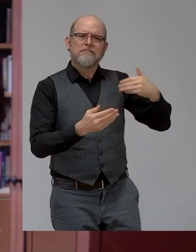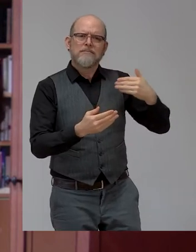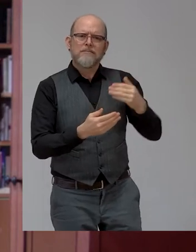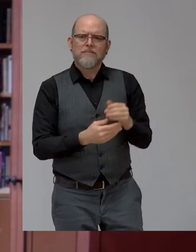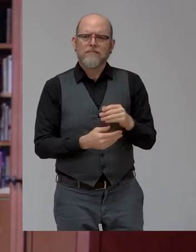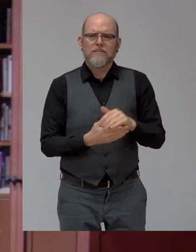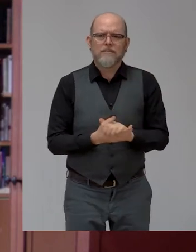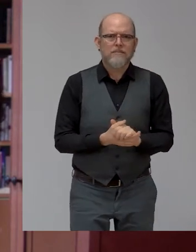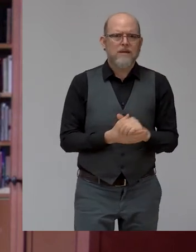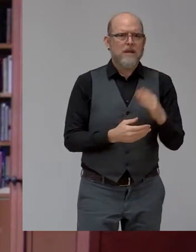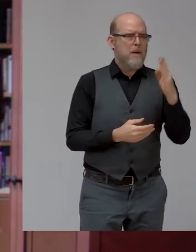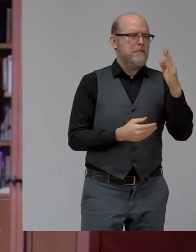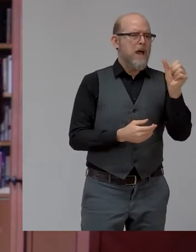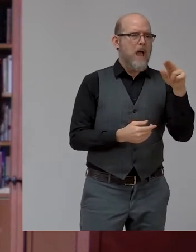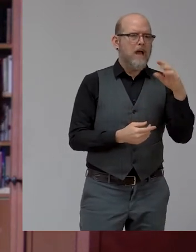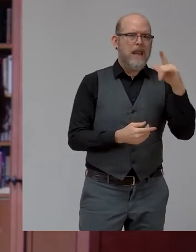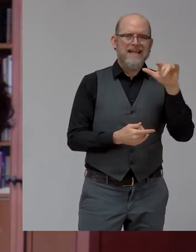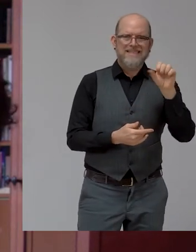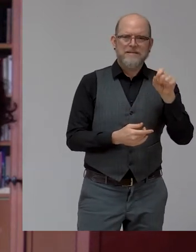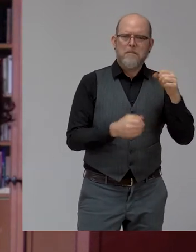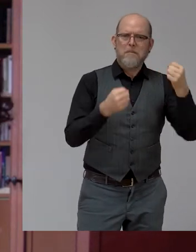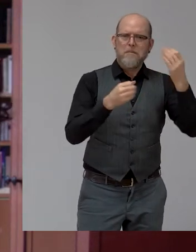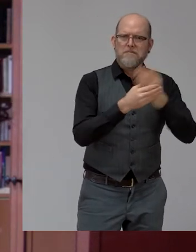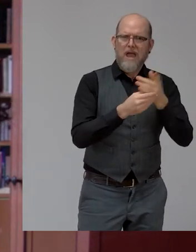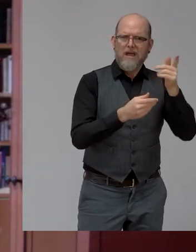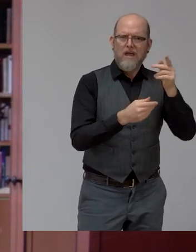to set up the first business network back in the early 90s.